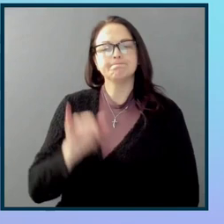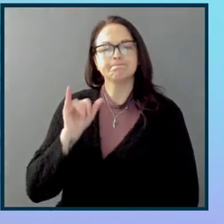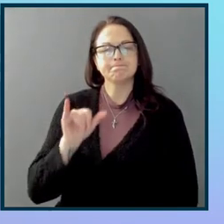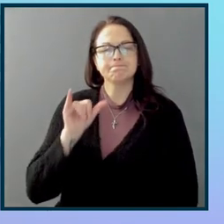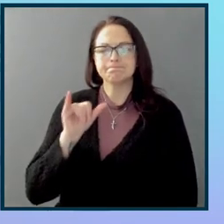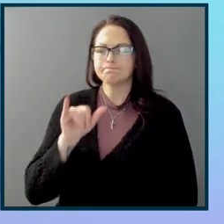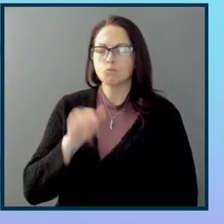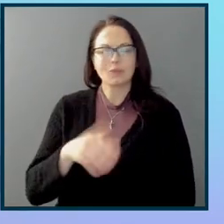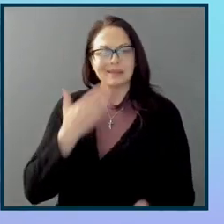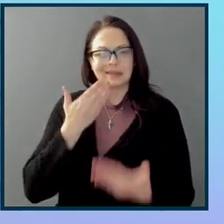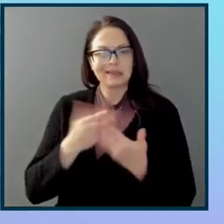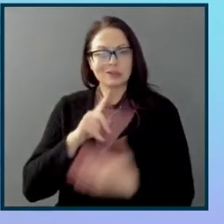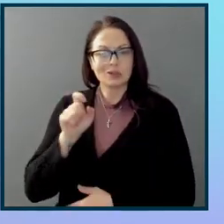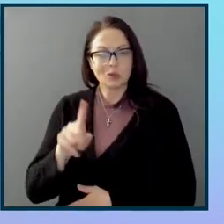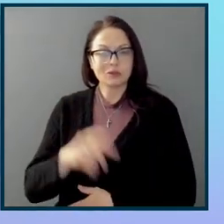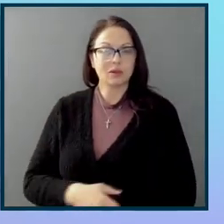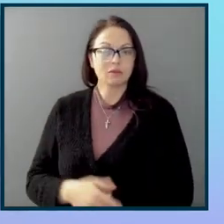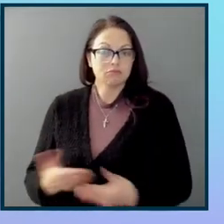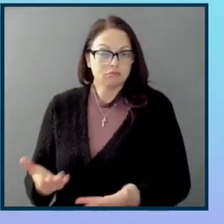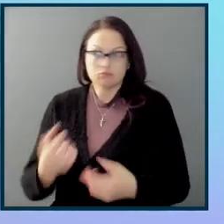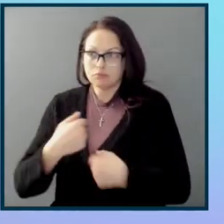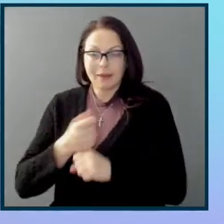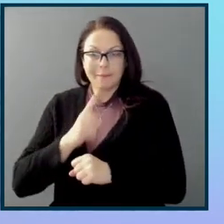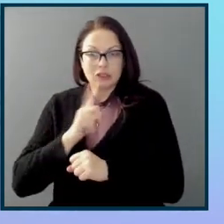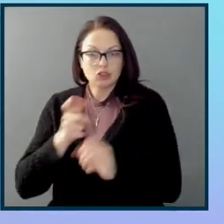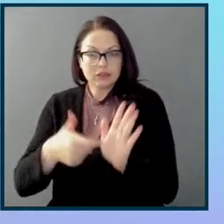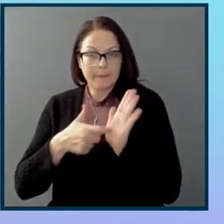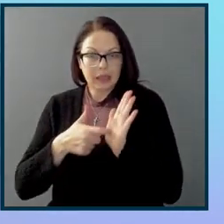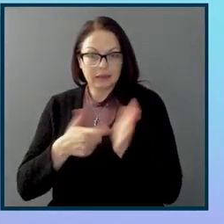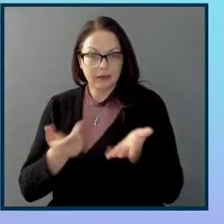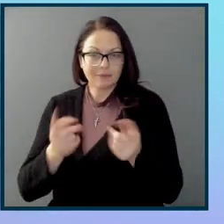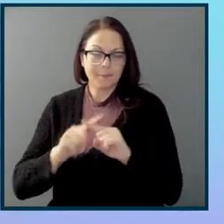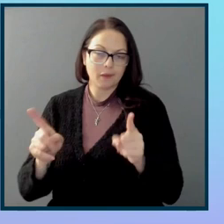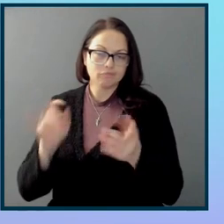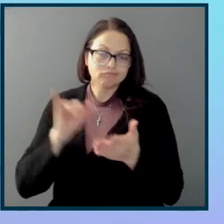Firstly, work to make it a mandate, obviously, but that takes work, right?